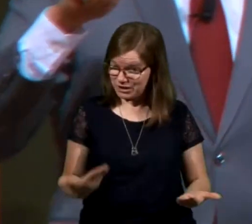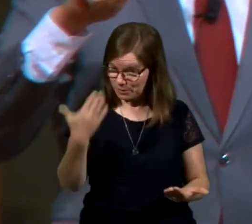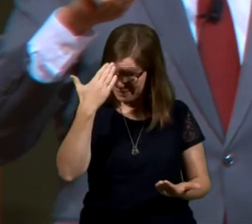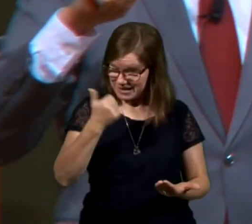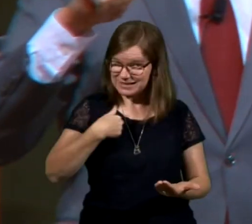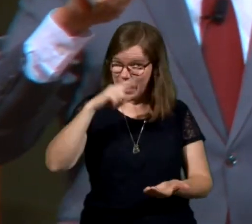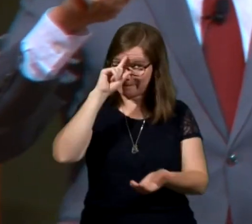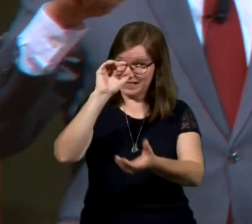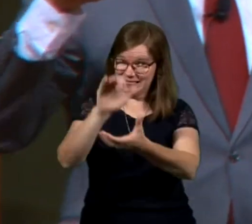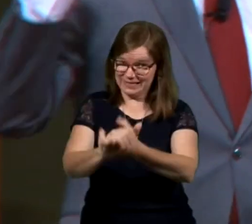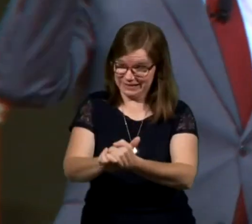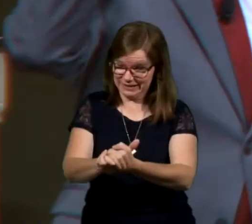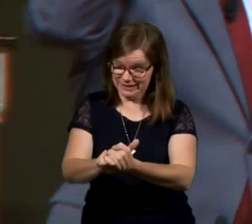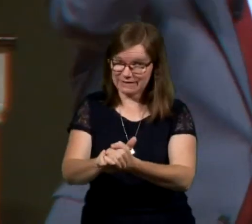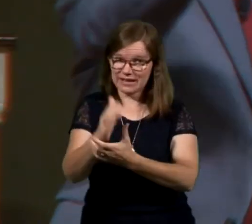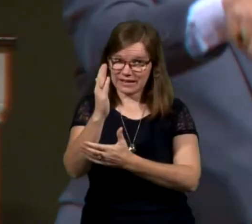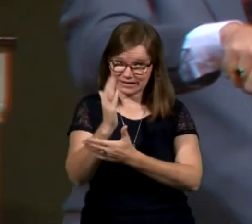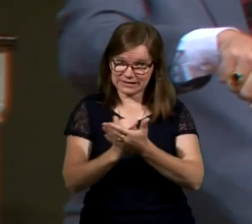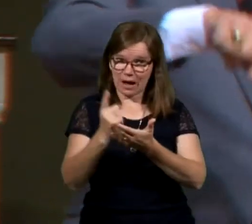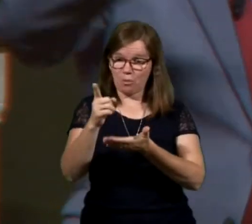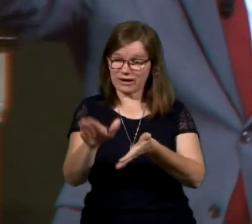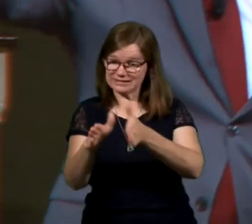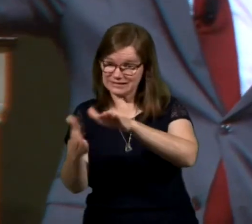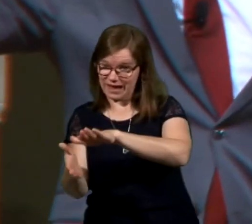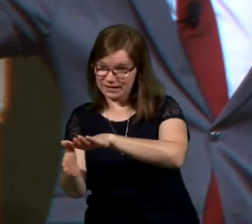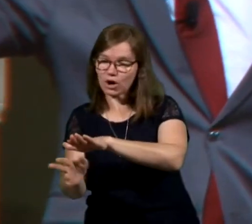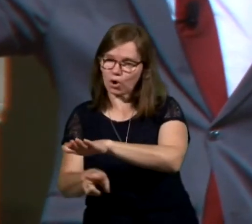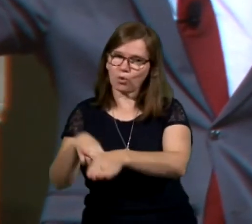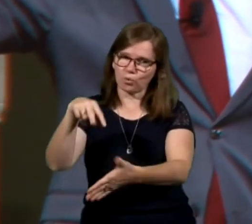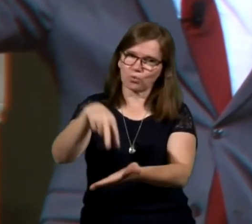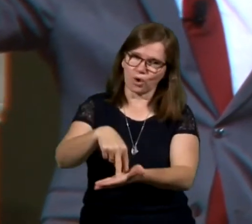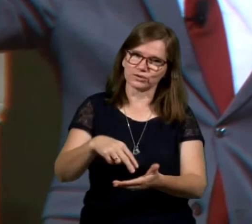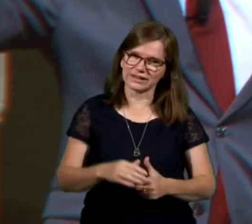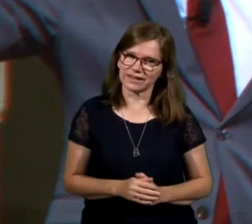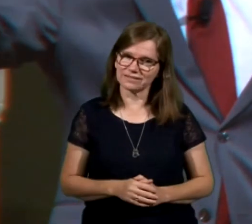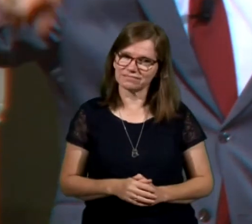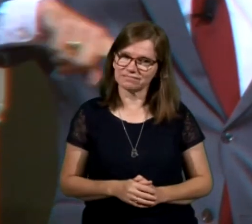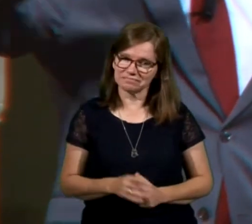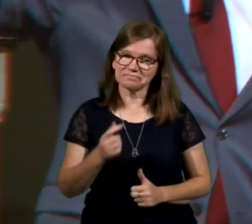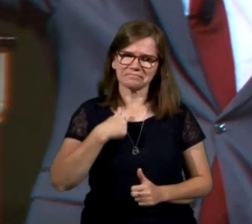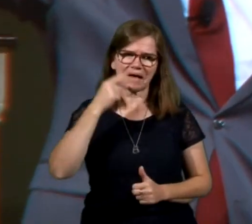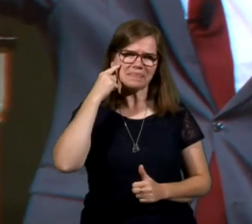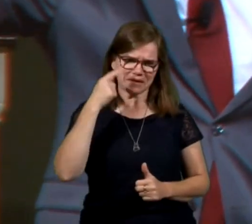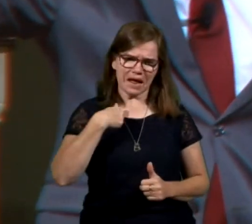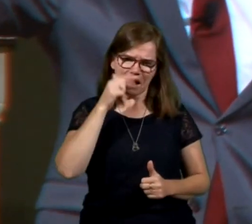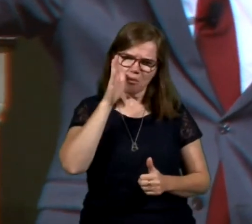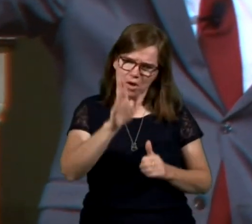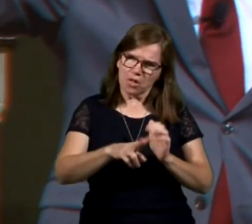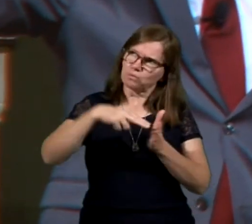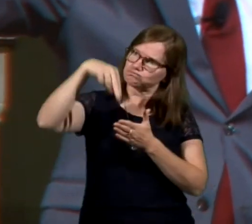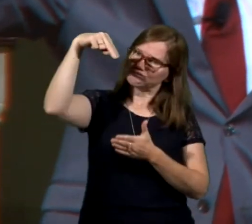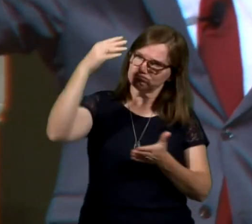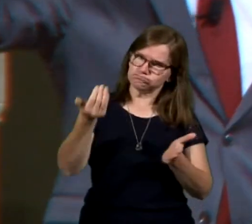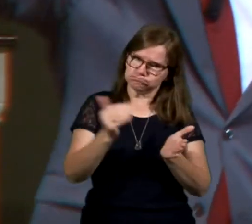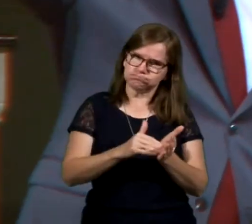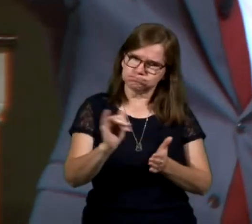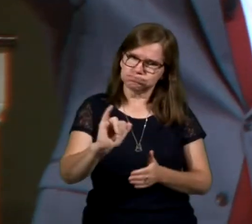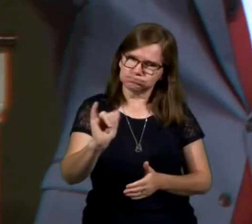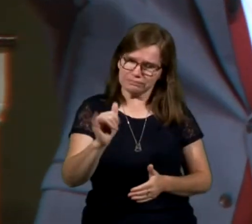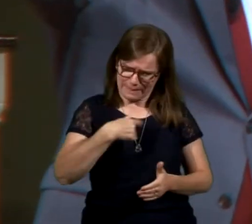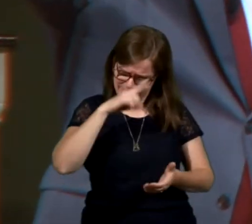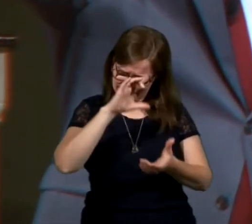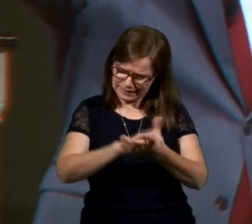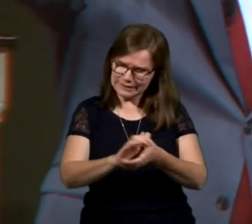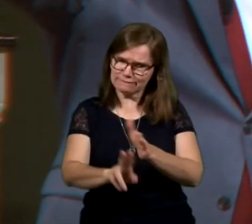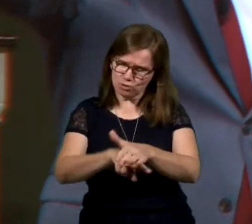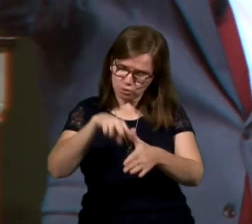I believe that someone was dead, rose again. And I think I'm going to rise again one day, too. I believe in the